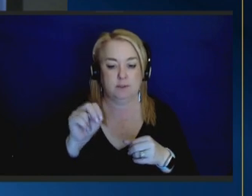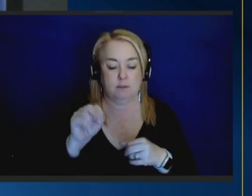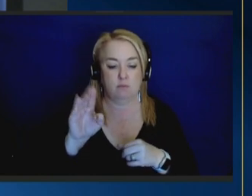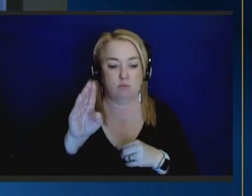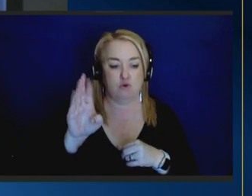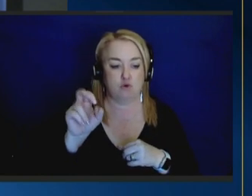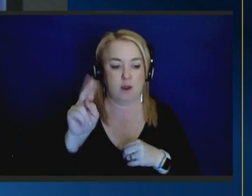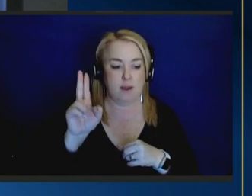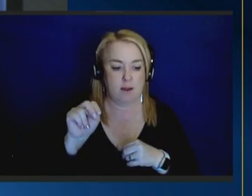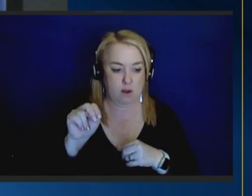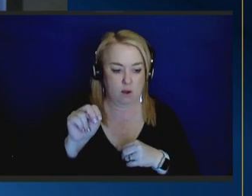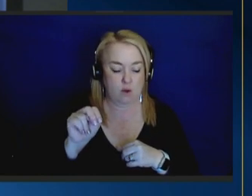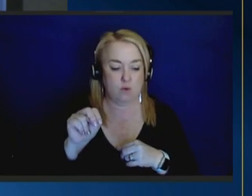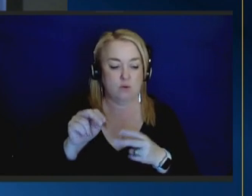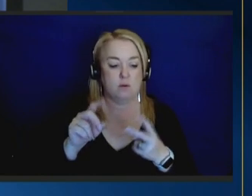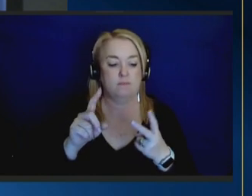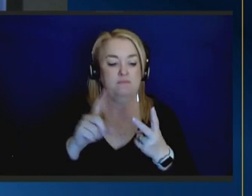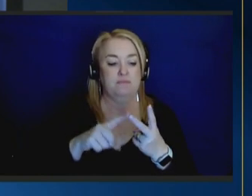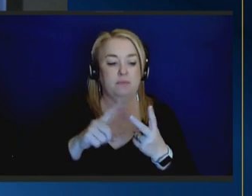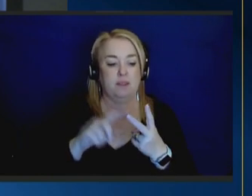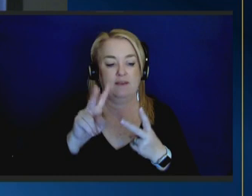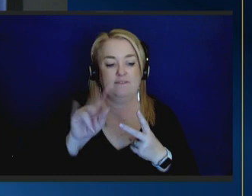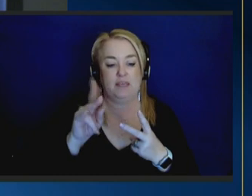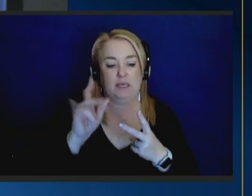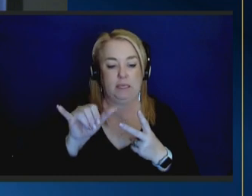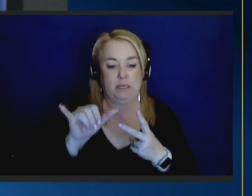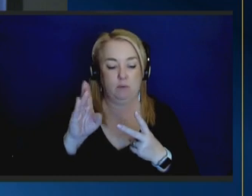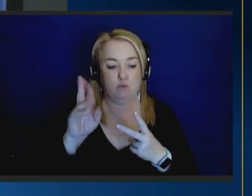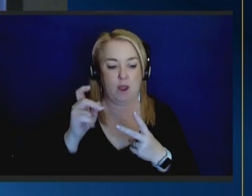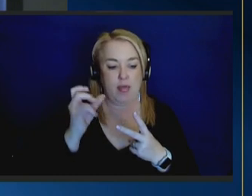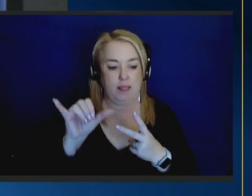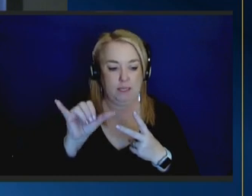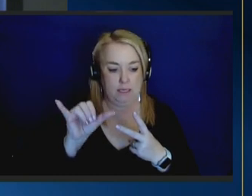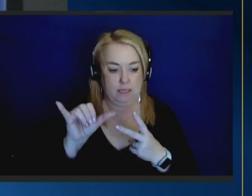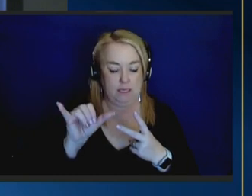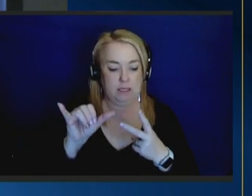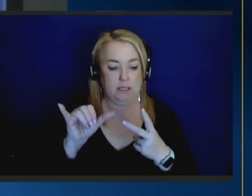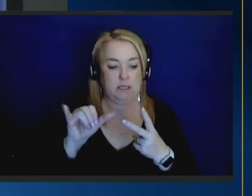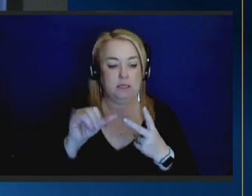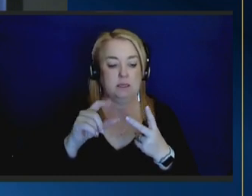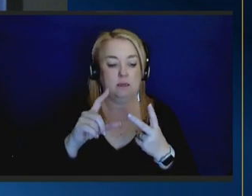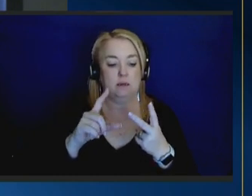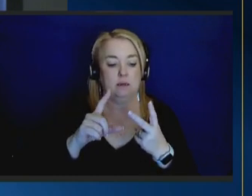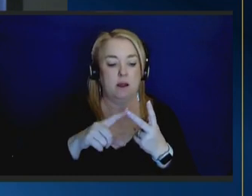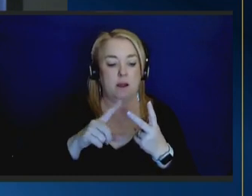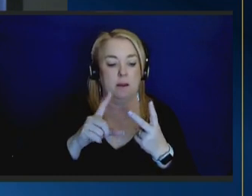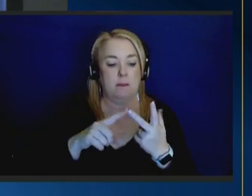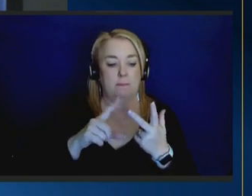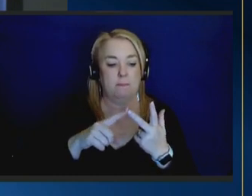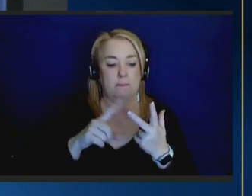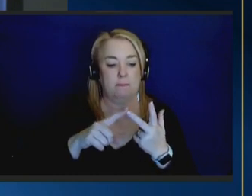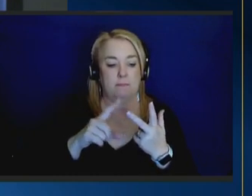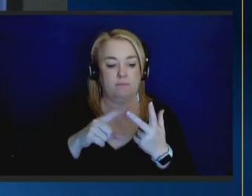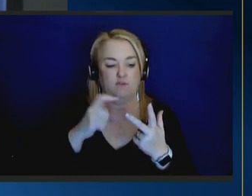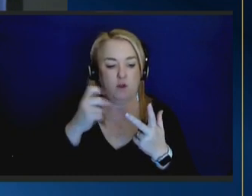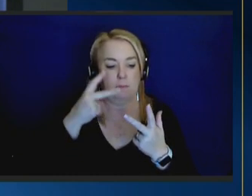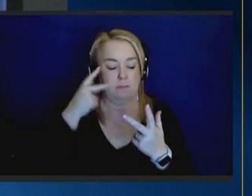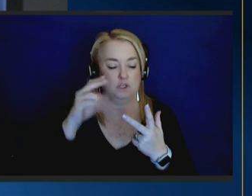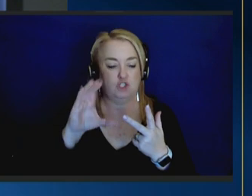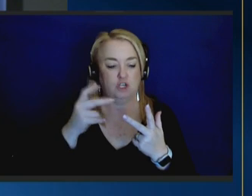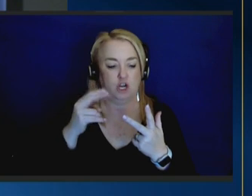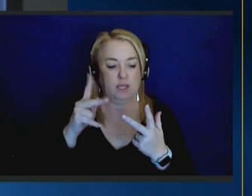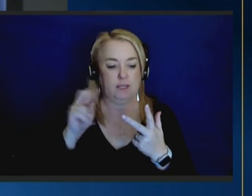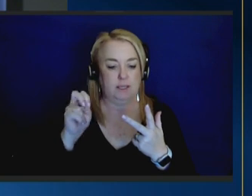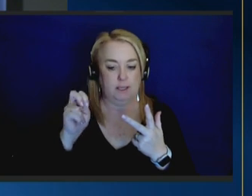secretary of human services vicky bradley the from the eastern band of cherokee indian uh nation she is with the secretary of